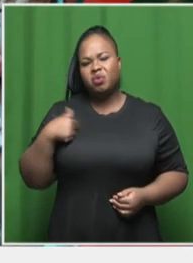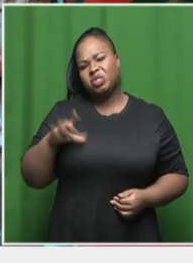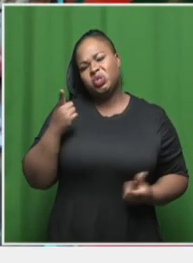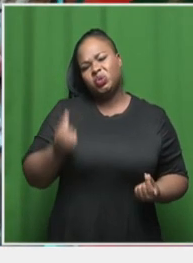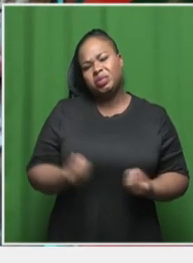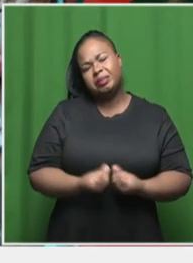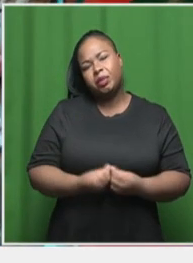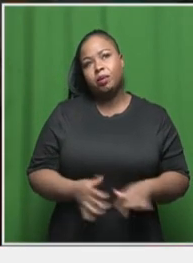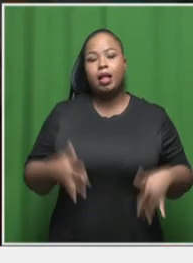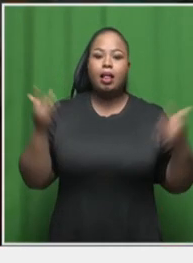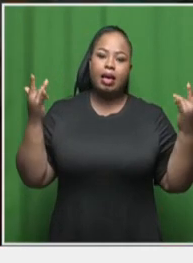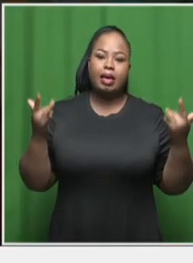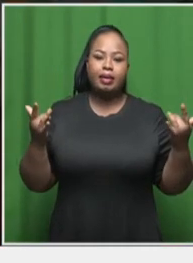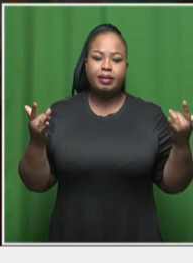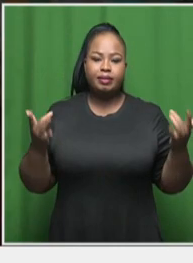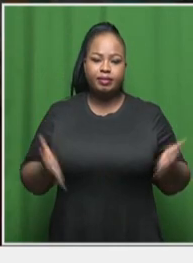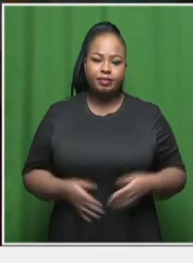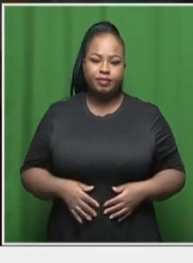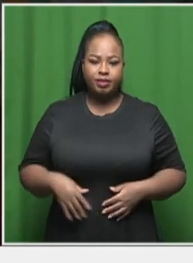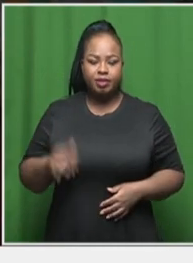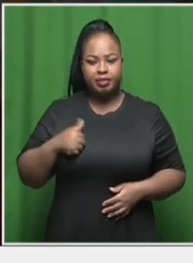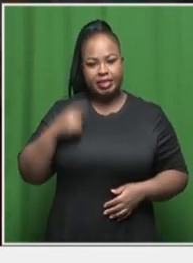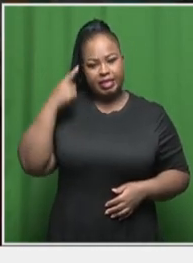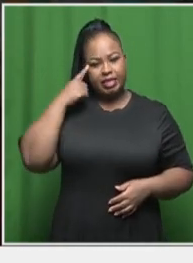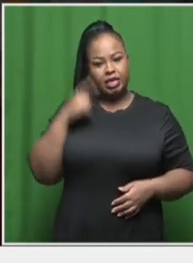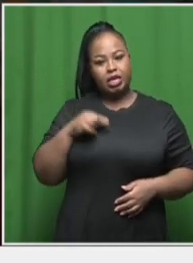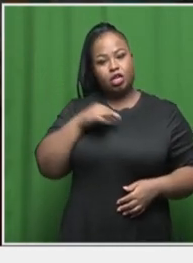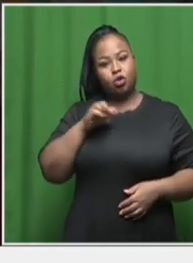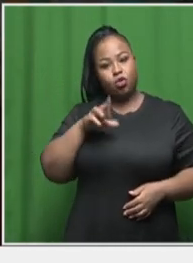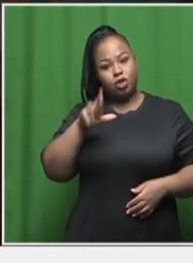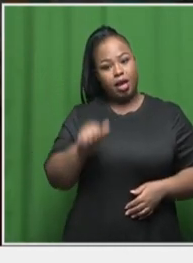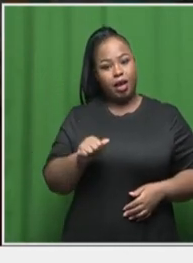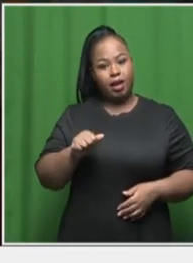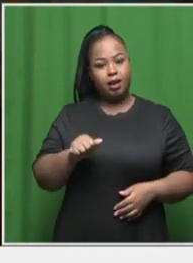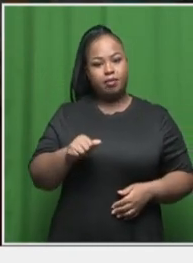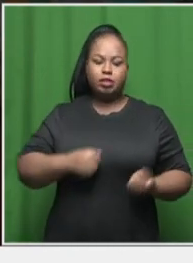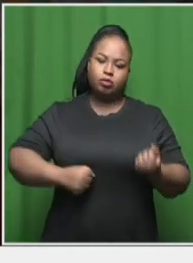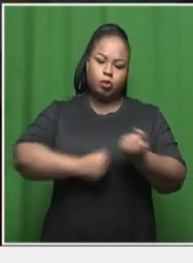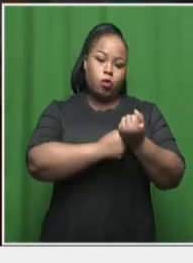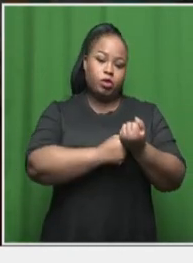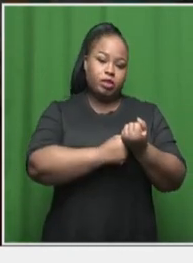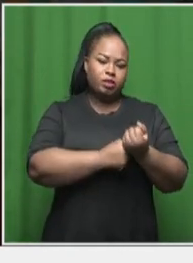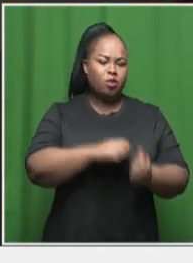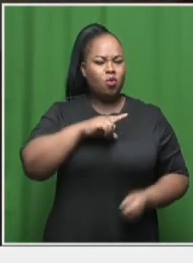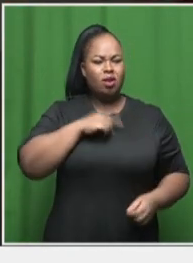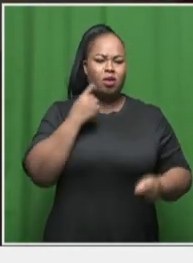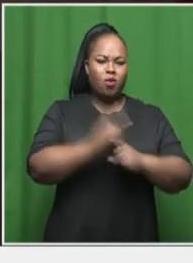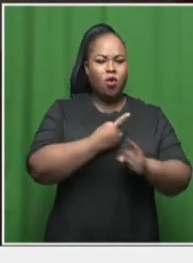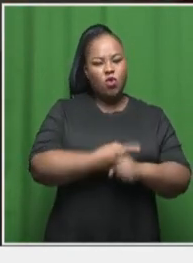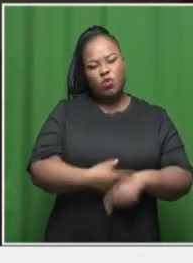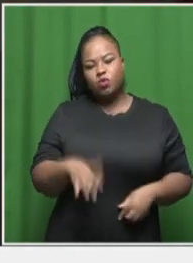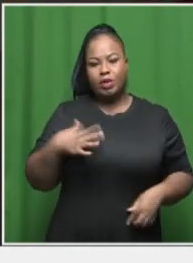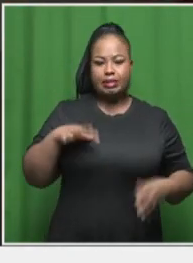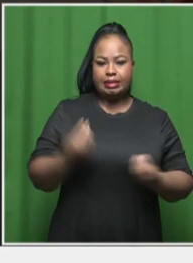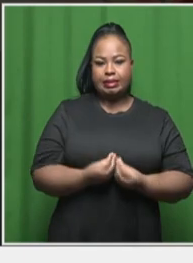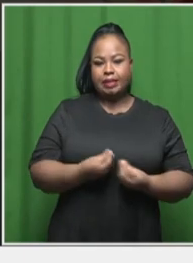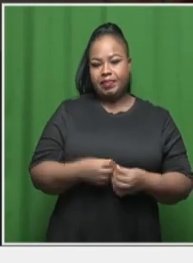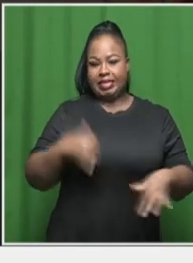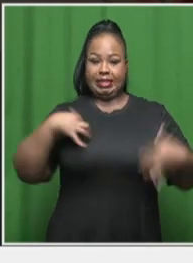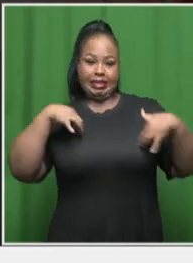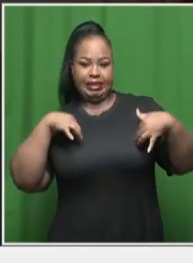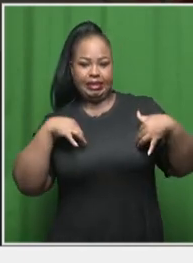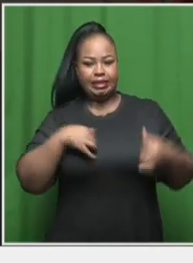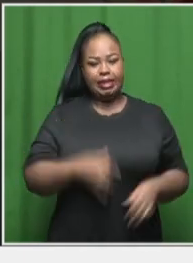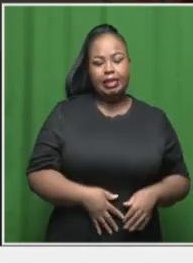to do something with my life. And so I think Gloria supports him because she's always up for an adventure. She's always